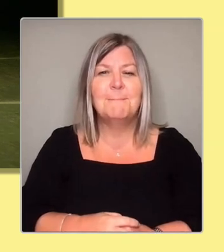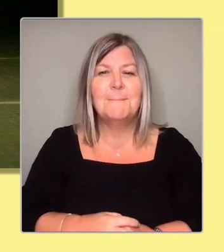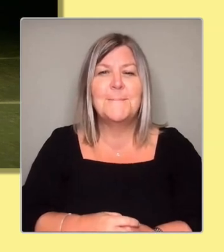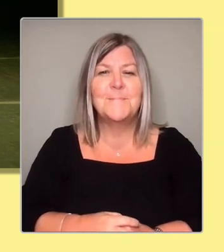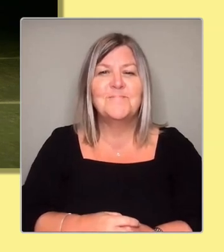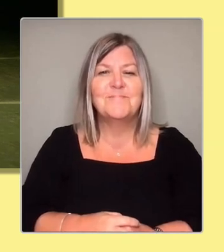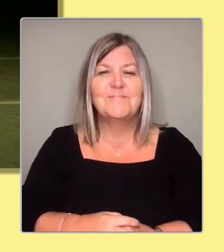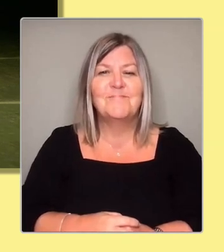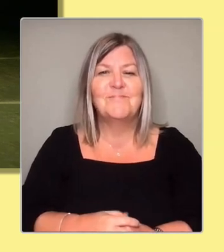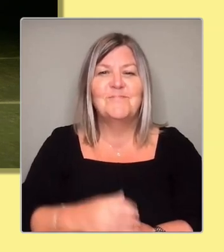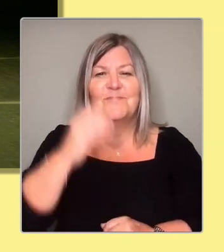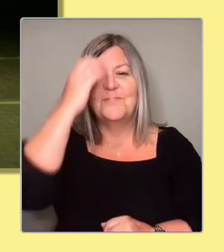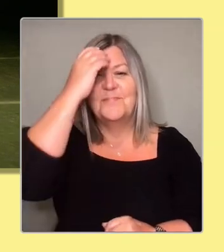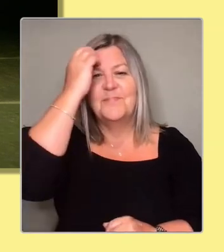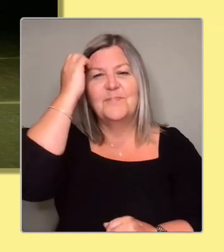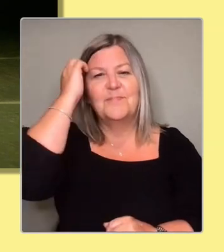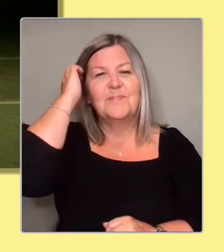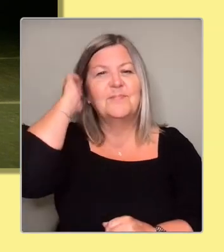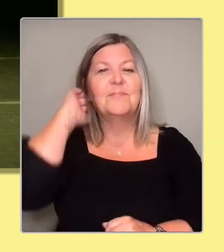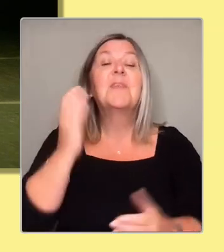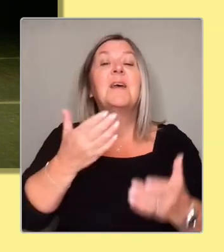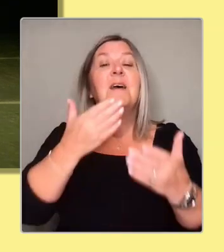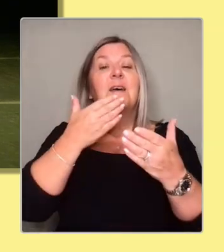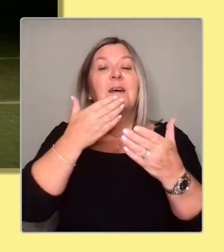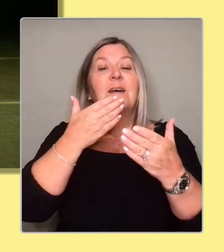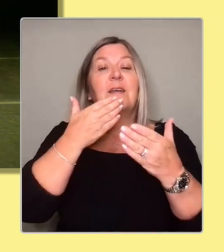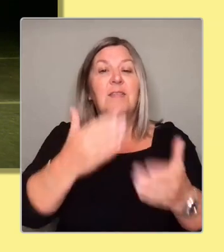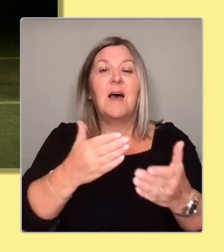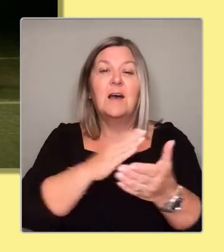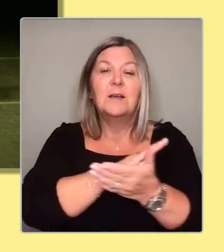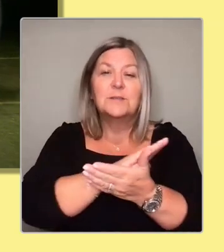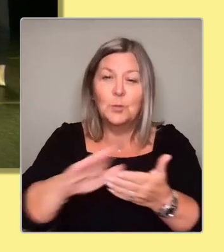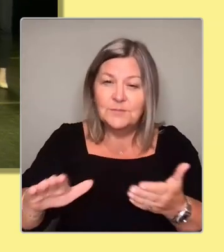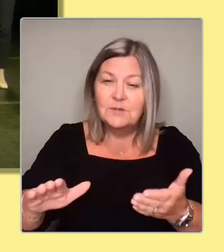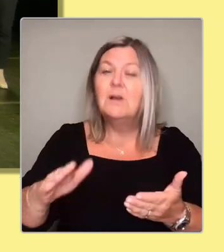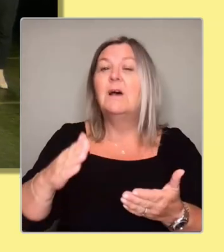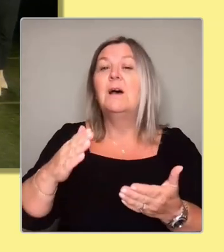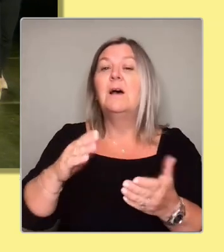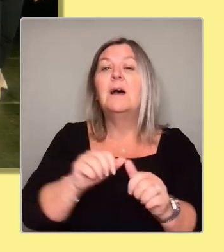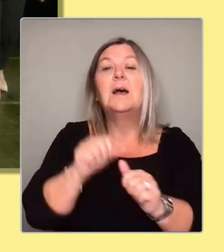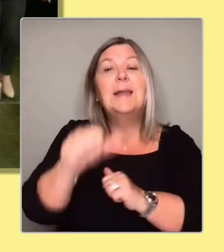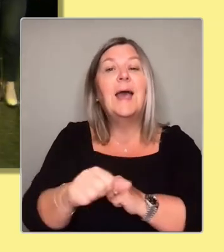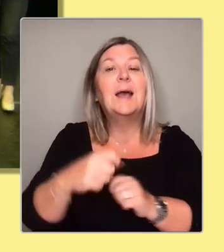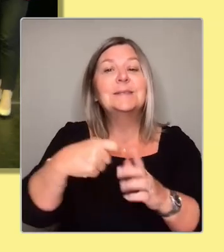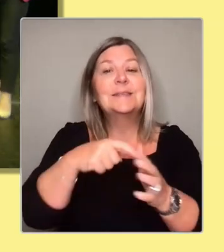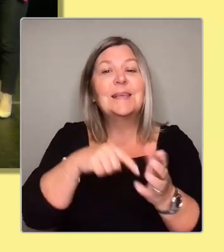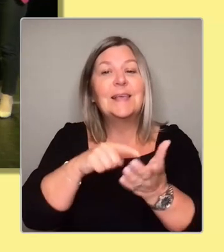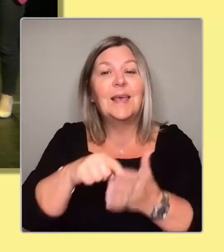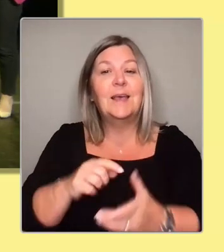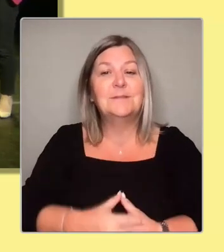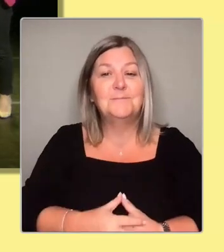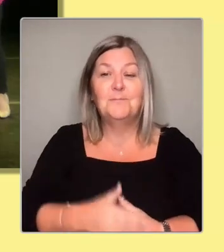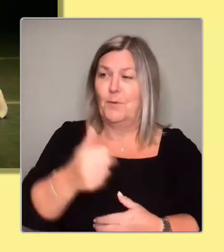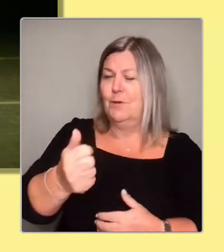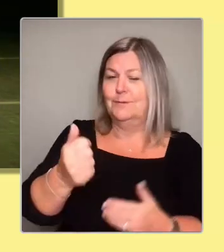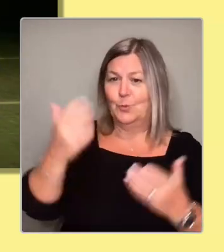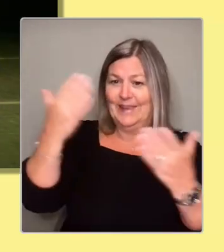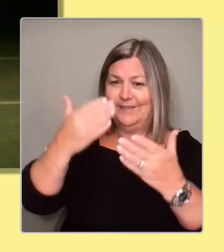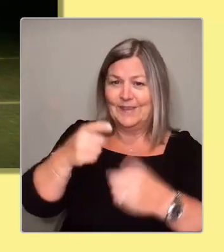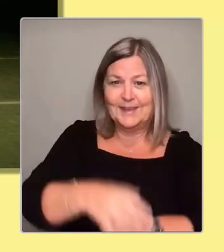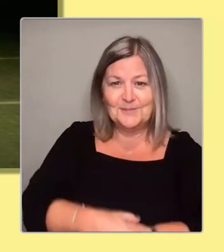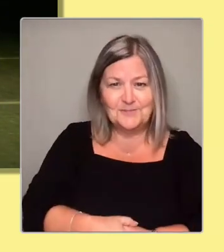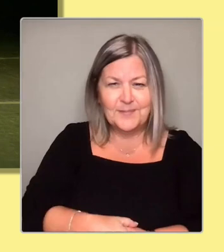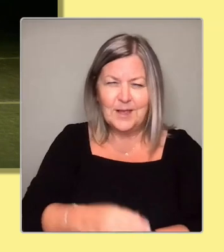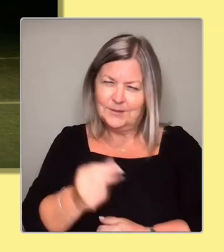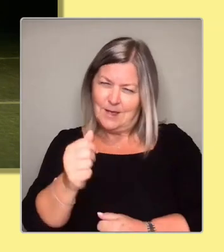Thank you. Thank you. And now Kate. Well, good evening. And I think there's at least some familiar faces from previous hustings as well. So